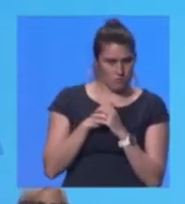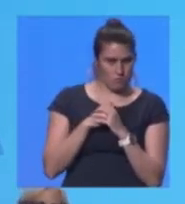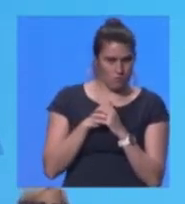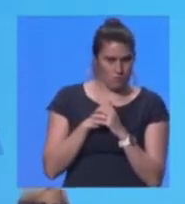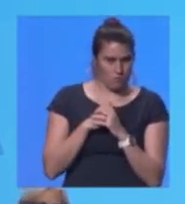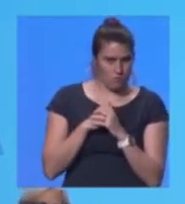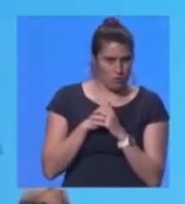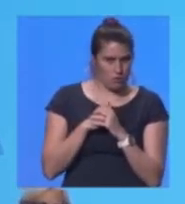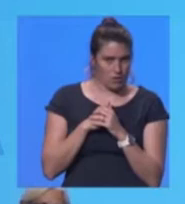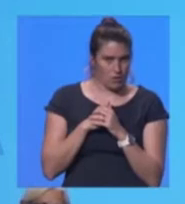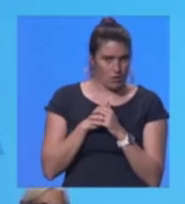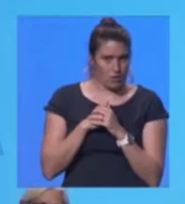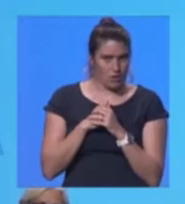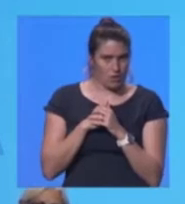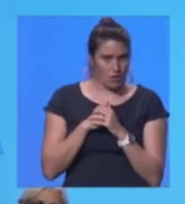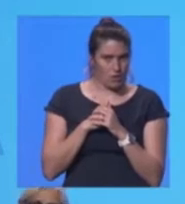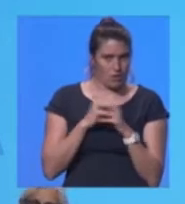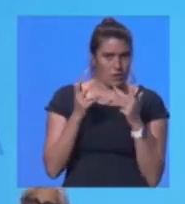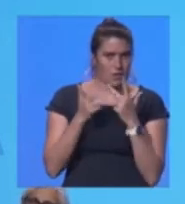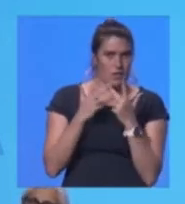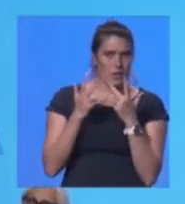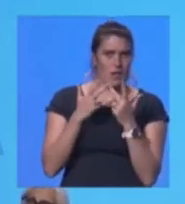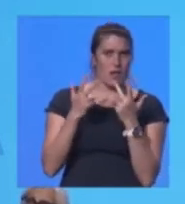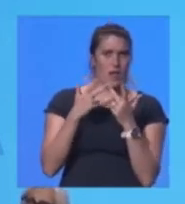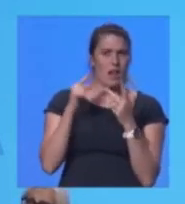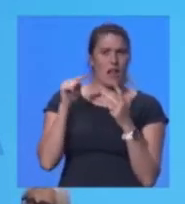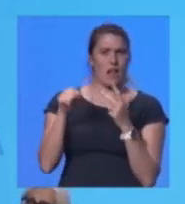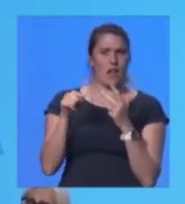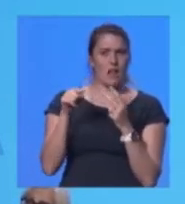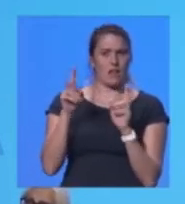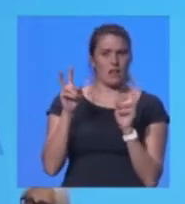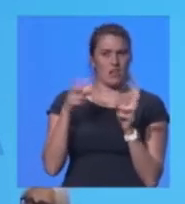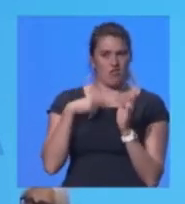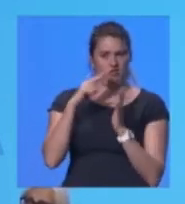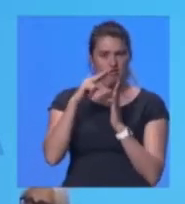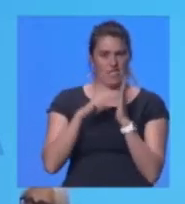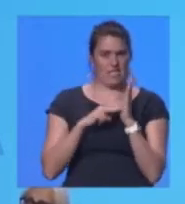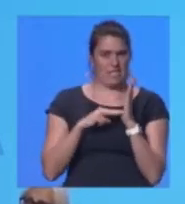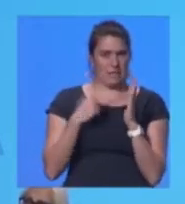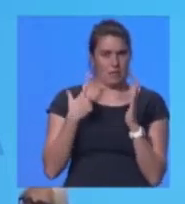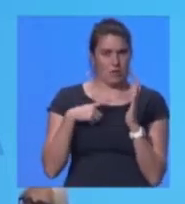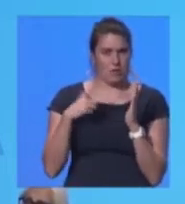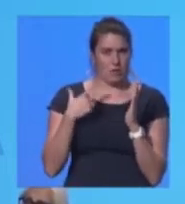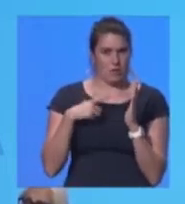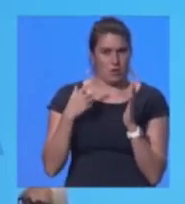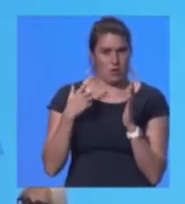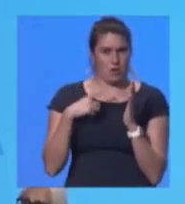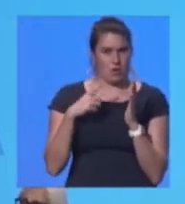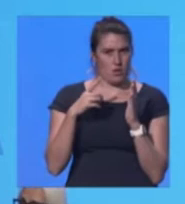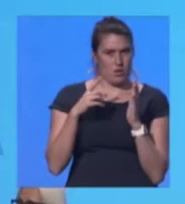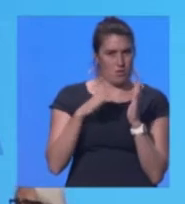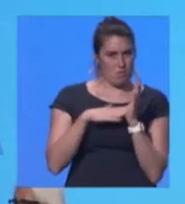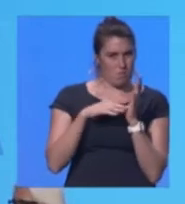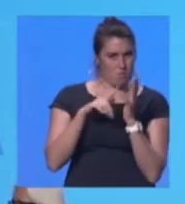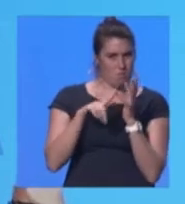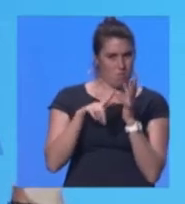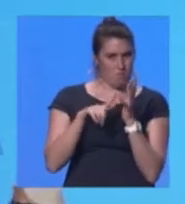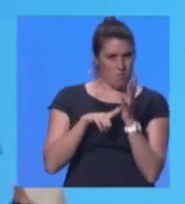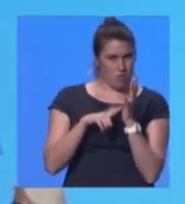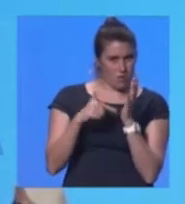There's another reactor, which is a molten salt called the... I'm going to read this because I... It's a molten chloride